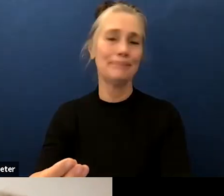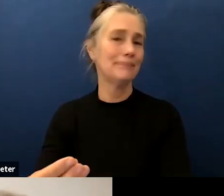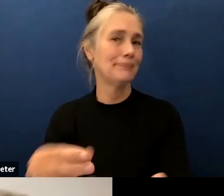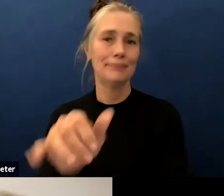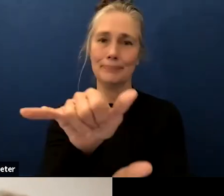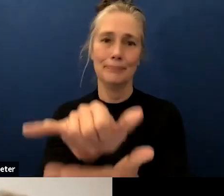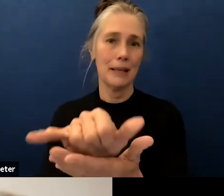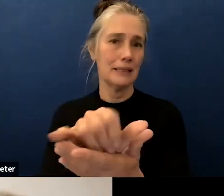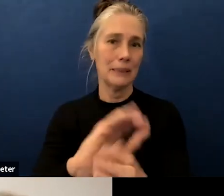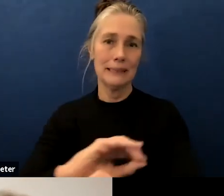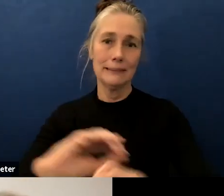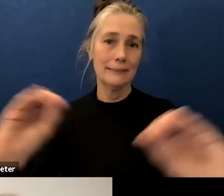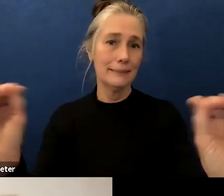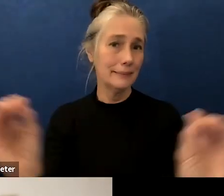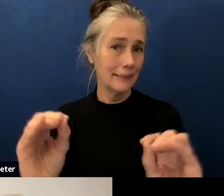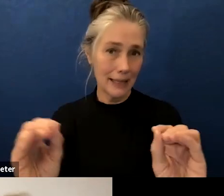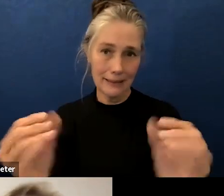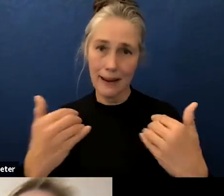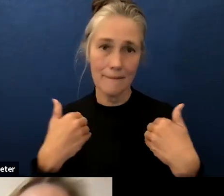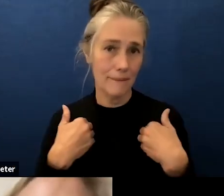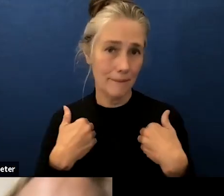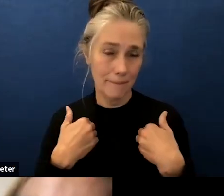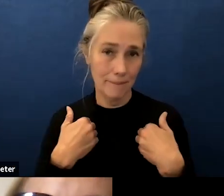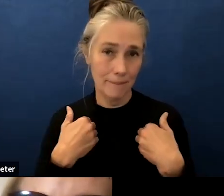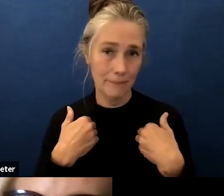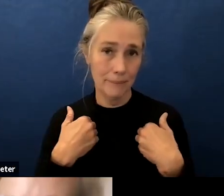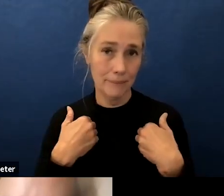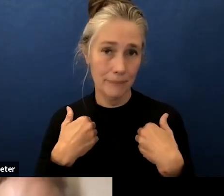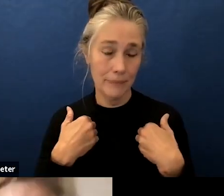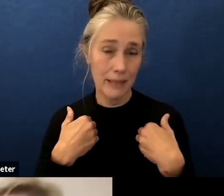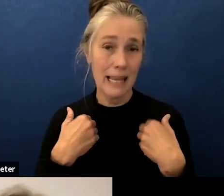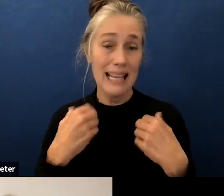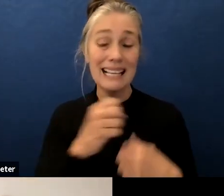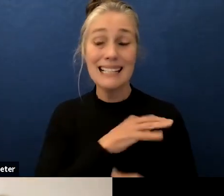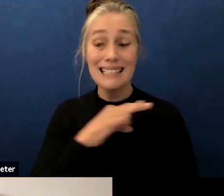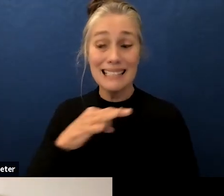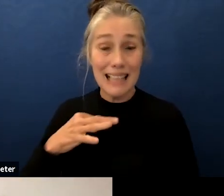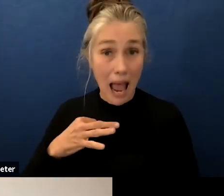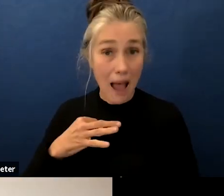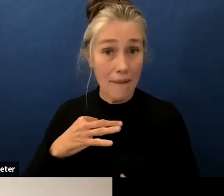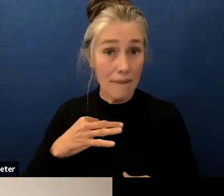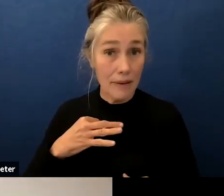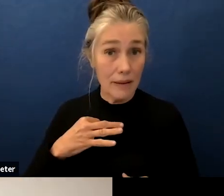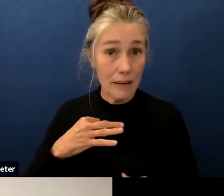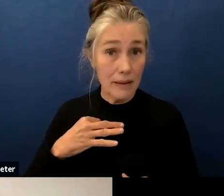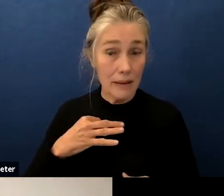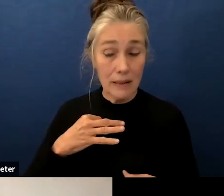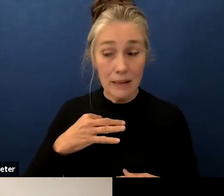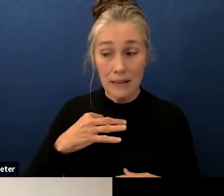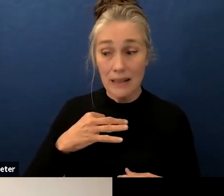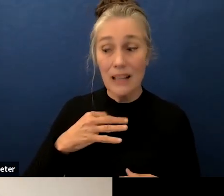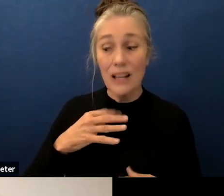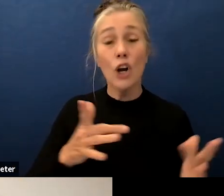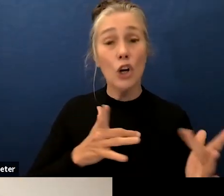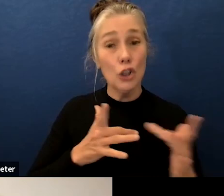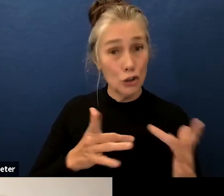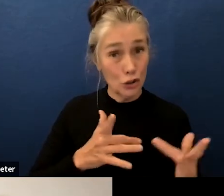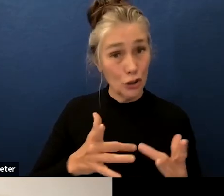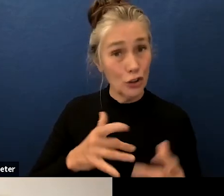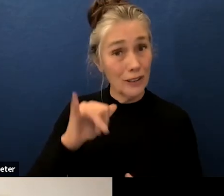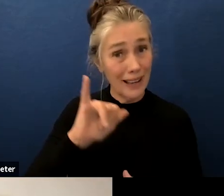the staff the student services staff is very concerned about educators capacity